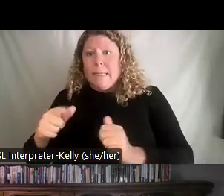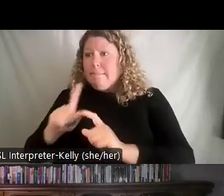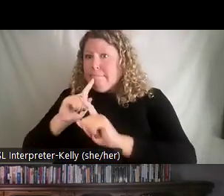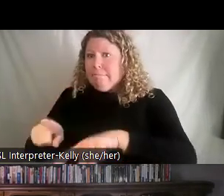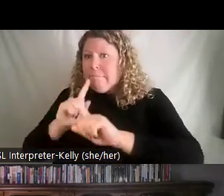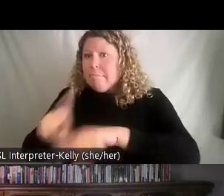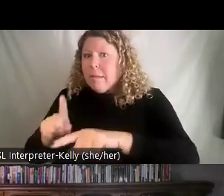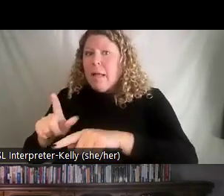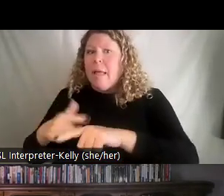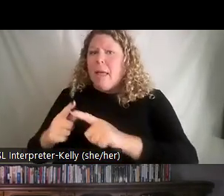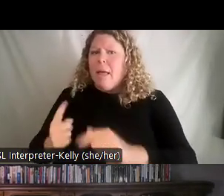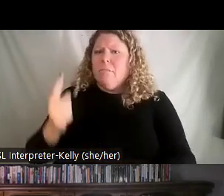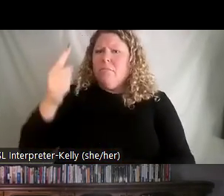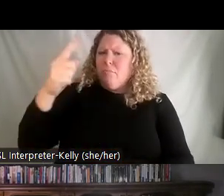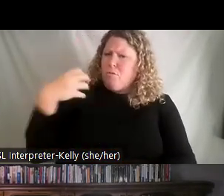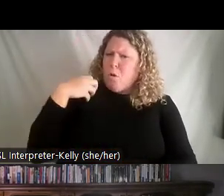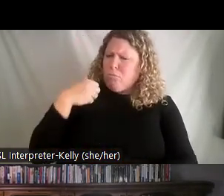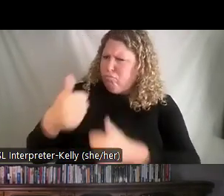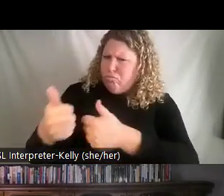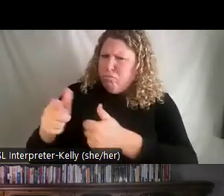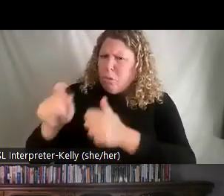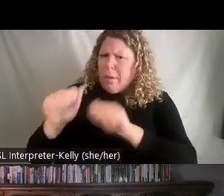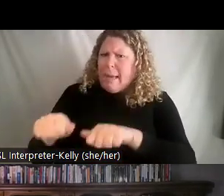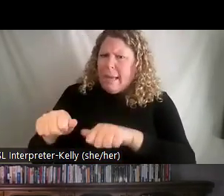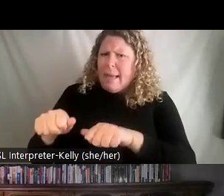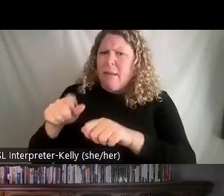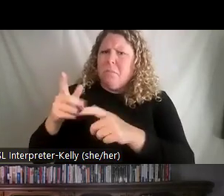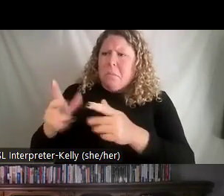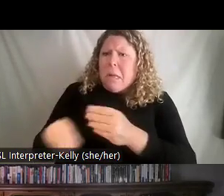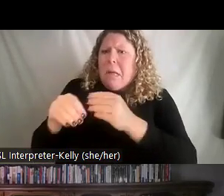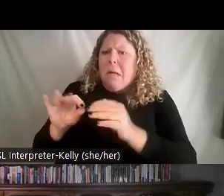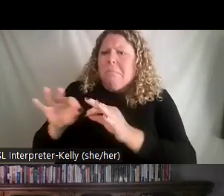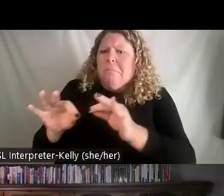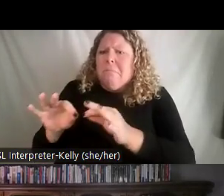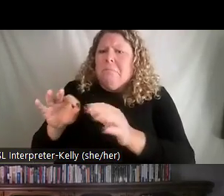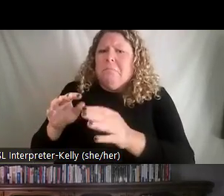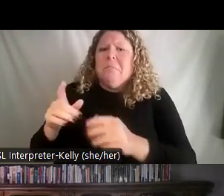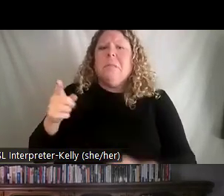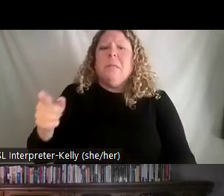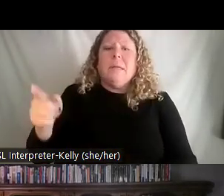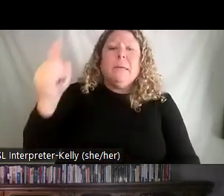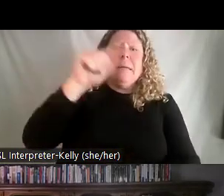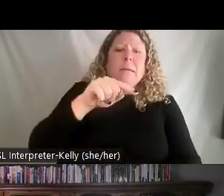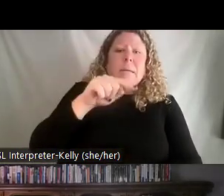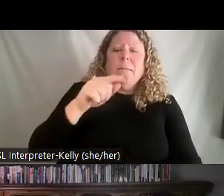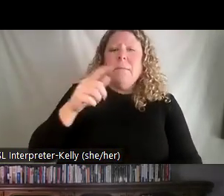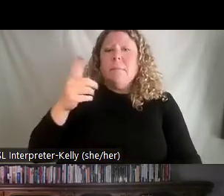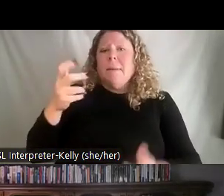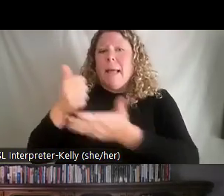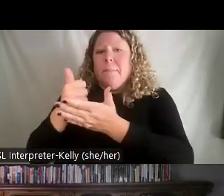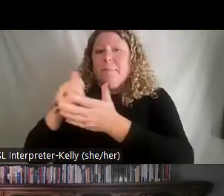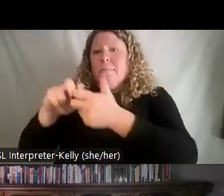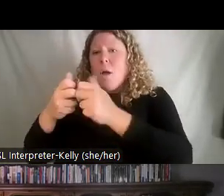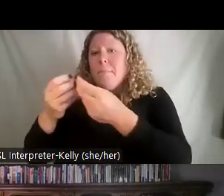hey, you've got this, you can do it. There might be some explaining to help them move to the next level, helping them to problem solve. You're encouraging them that